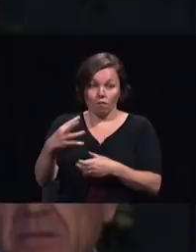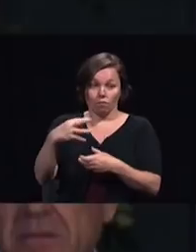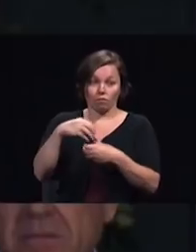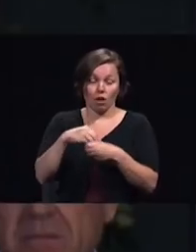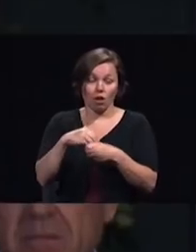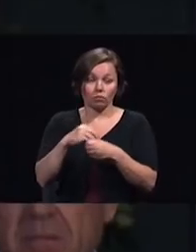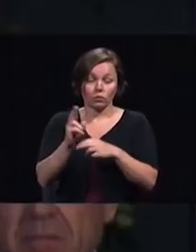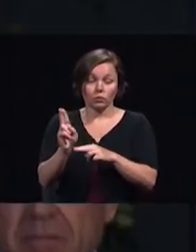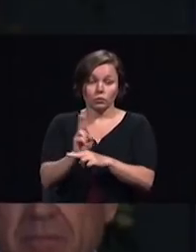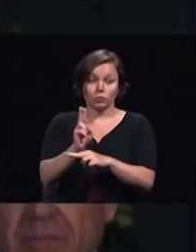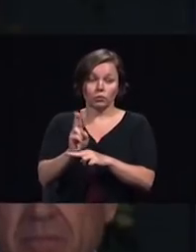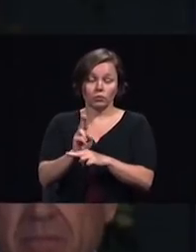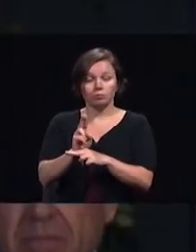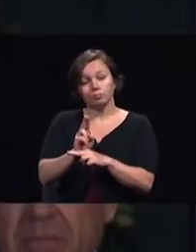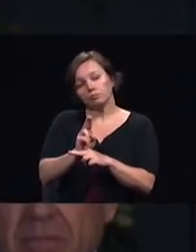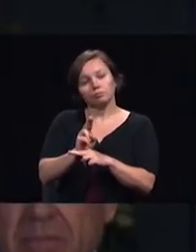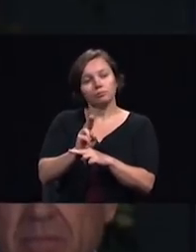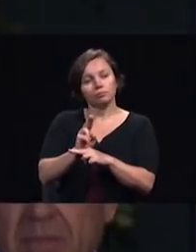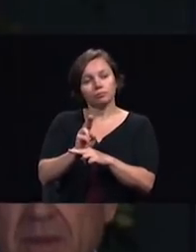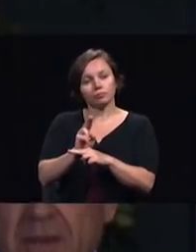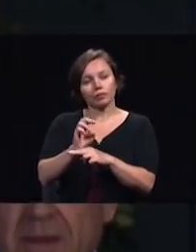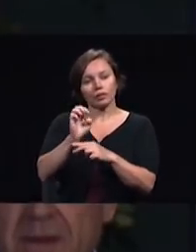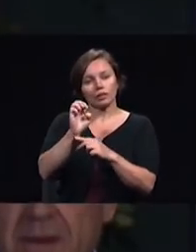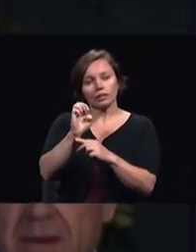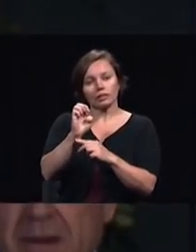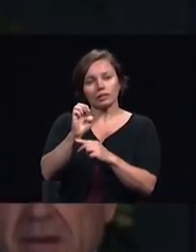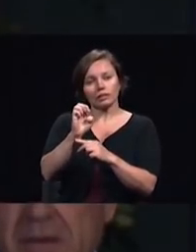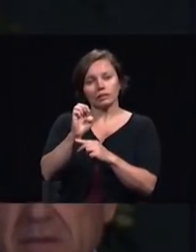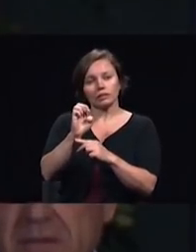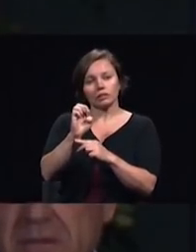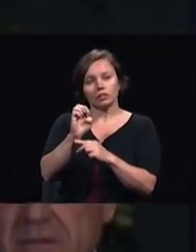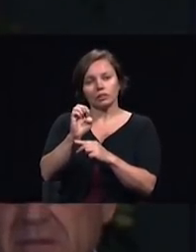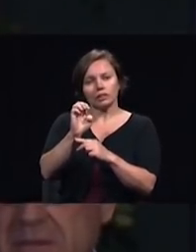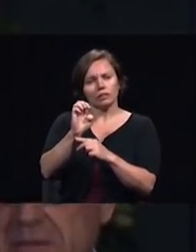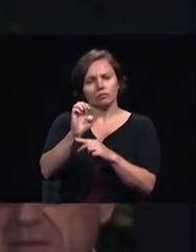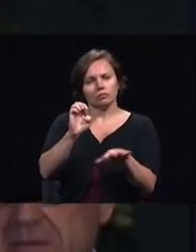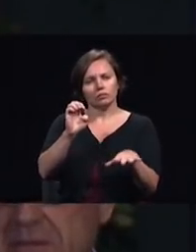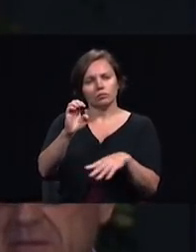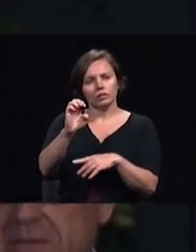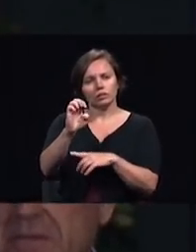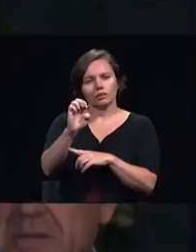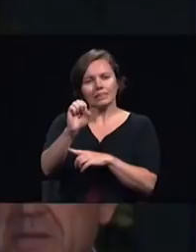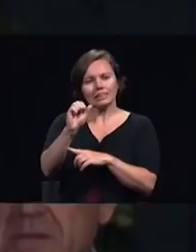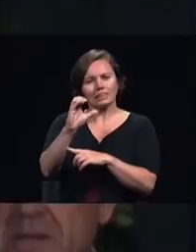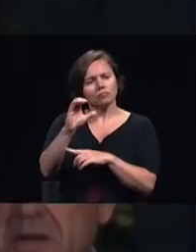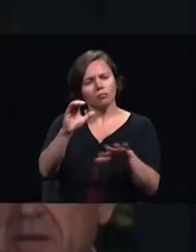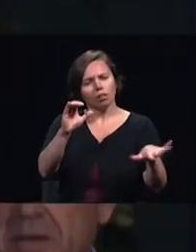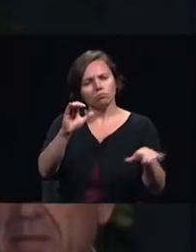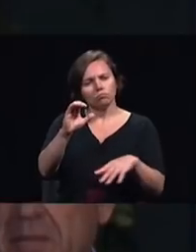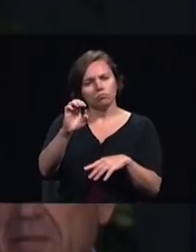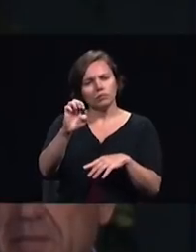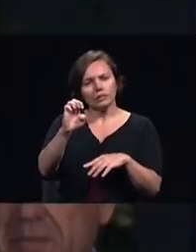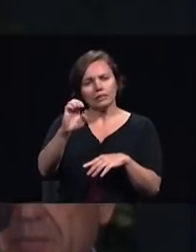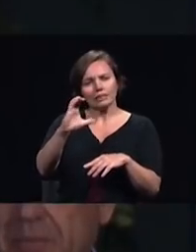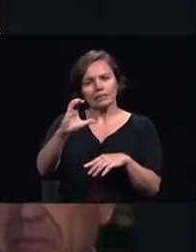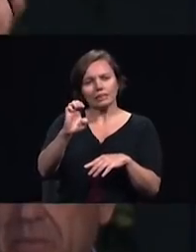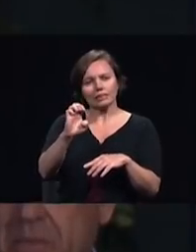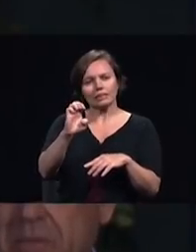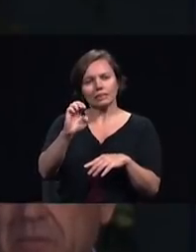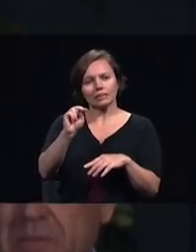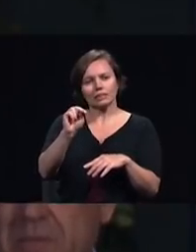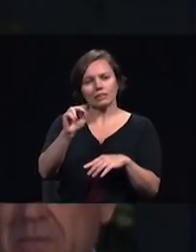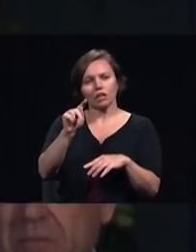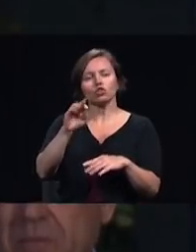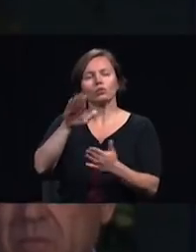centers of influence local members local churches teams of young people involved in a